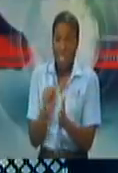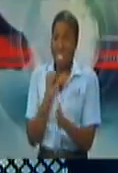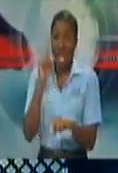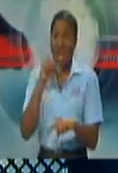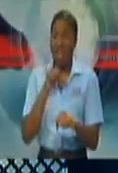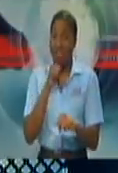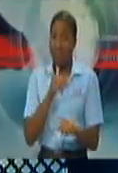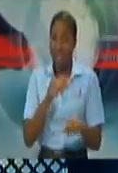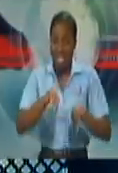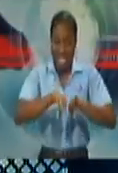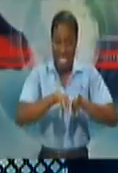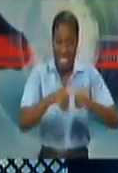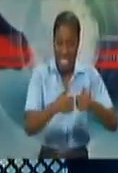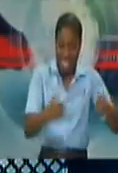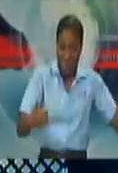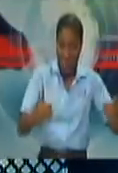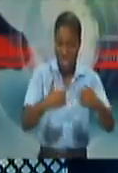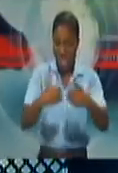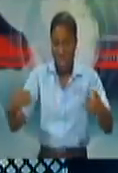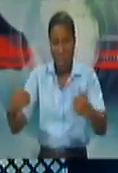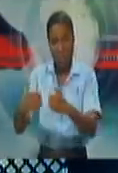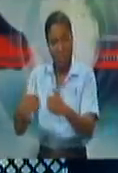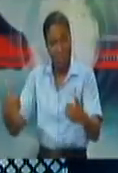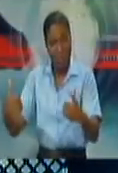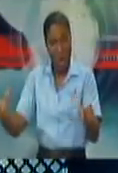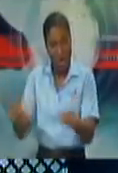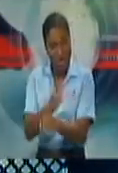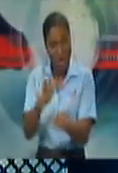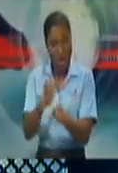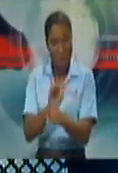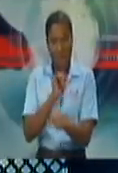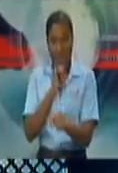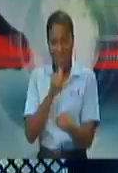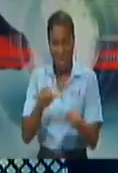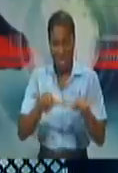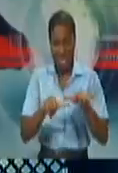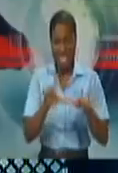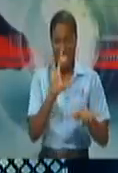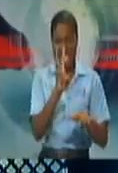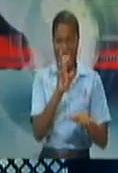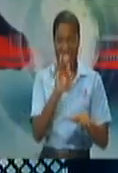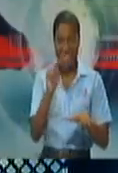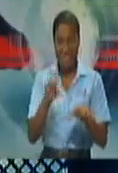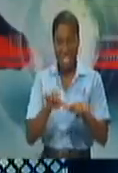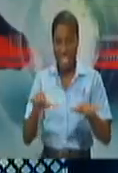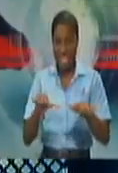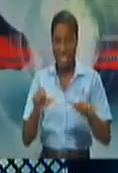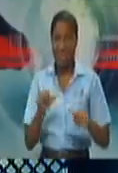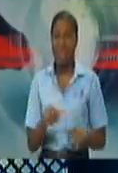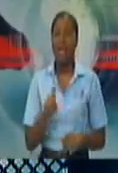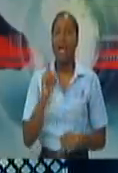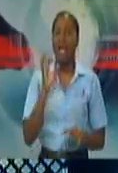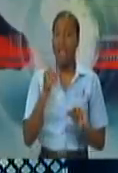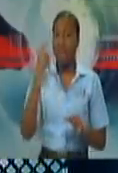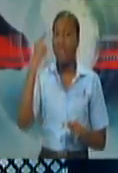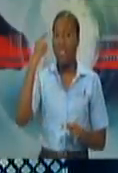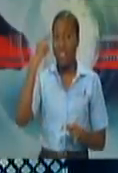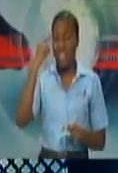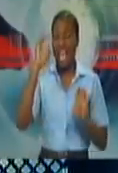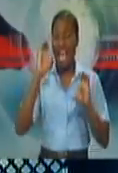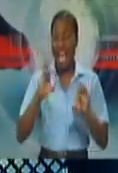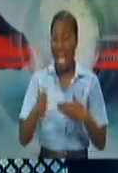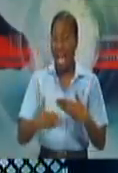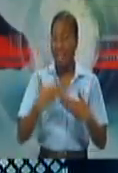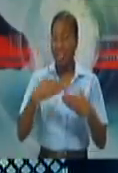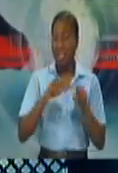where there's some sort of partitioning in between, I would advise that you use that your wrist would be higher and that you can